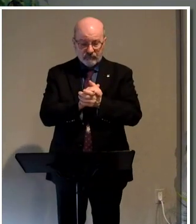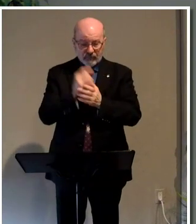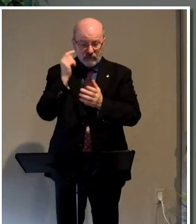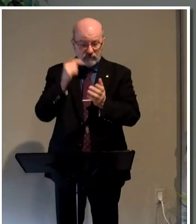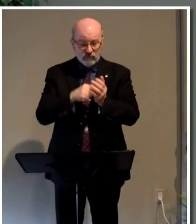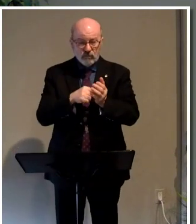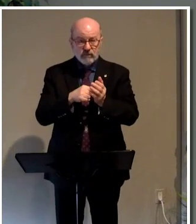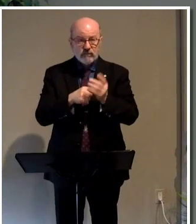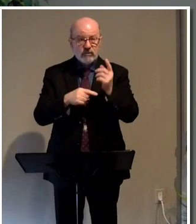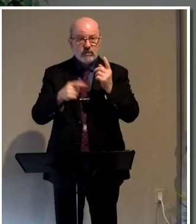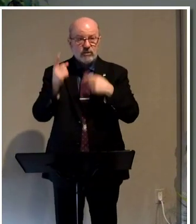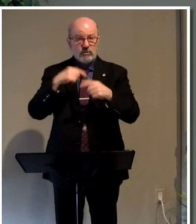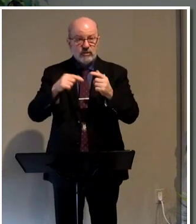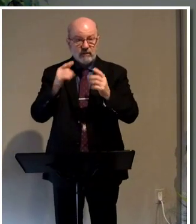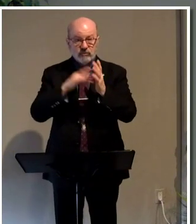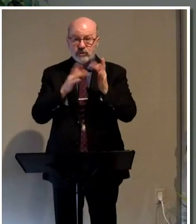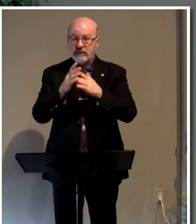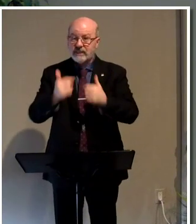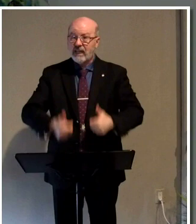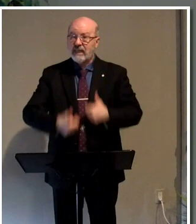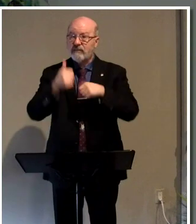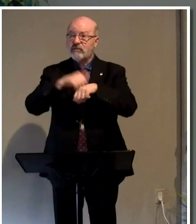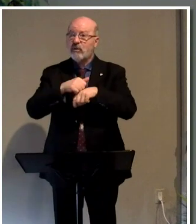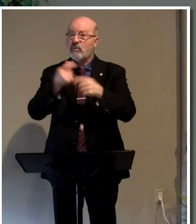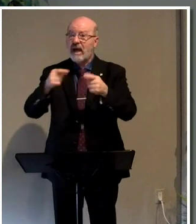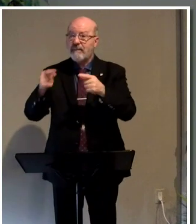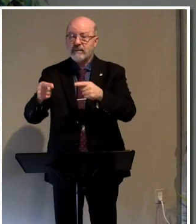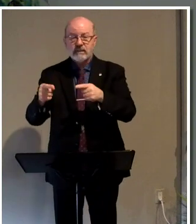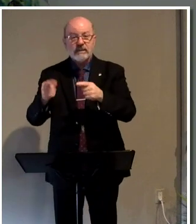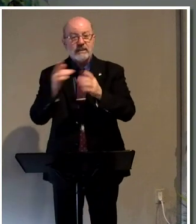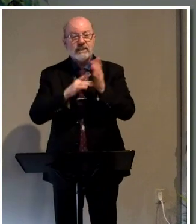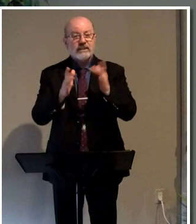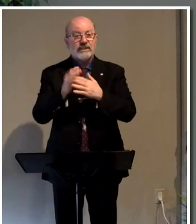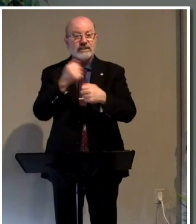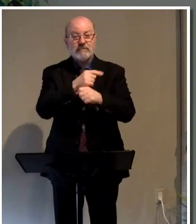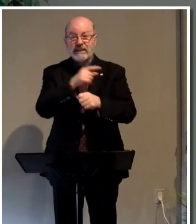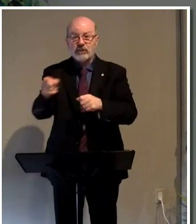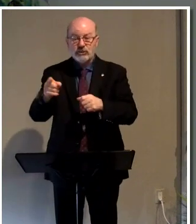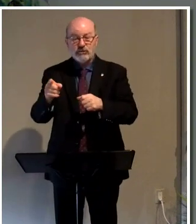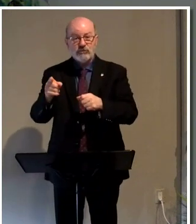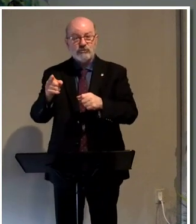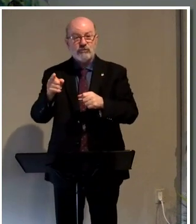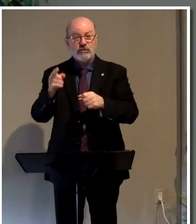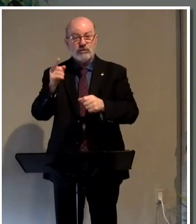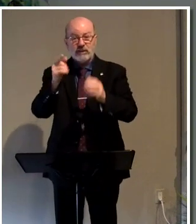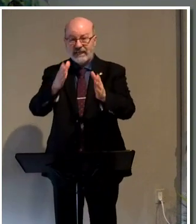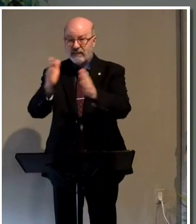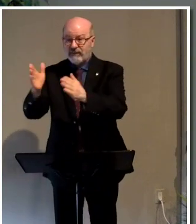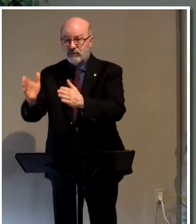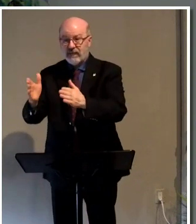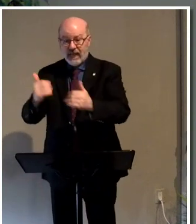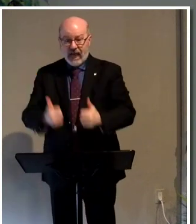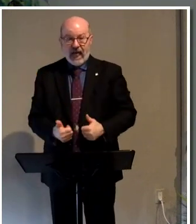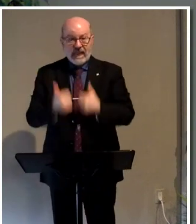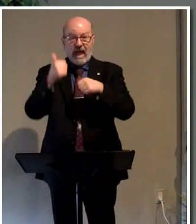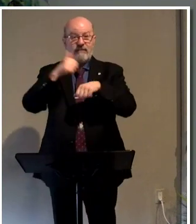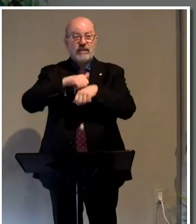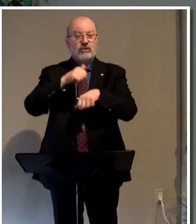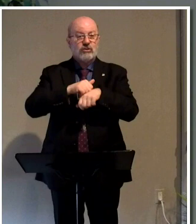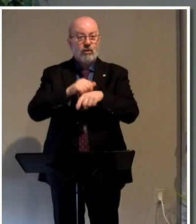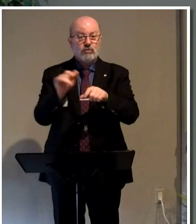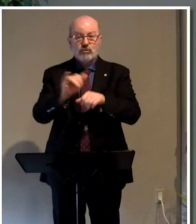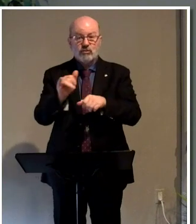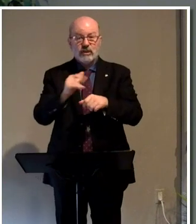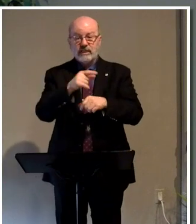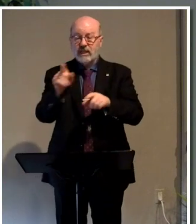come to Jesus, the living stone, what happens? Jesus makes you, as individuals then, a lively stone as well.